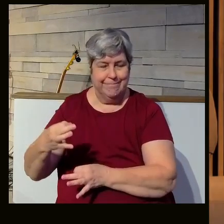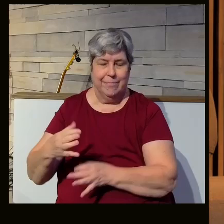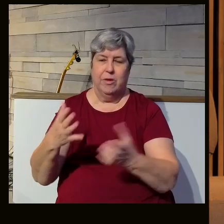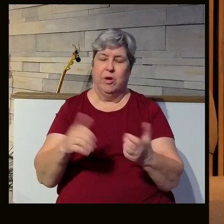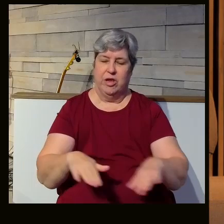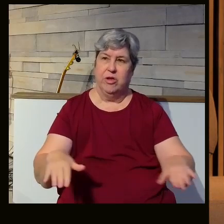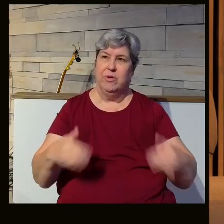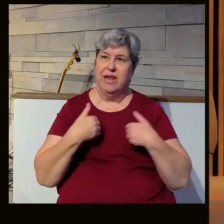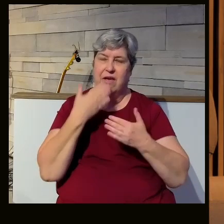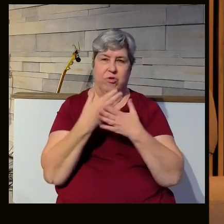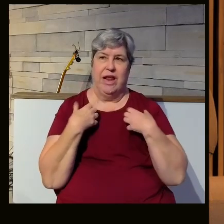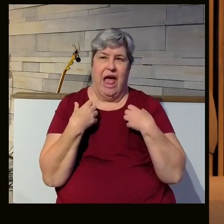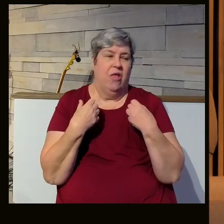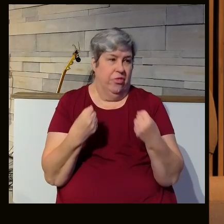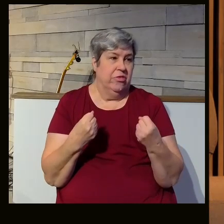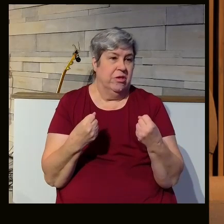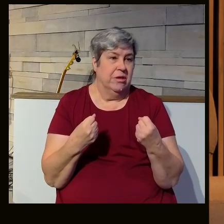We want our children to have good health.